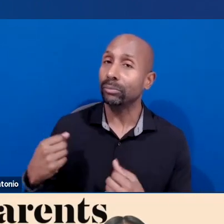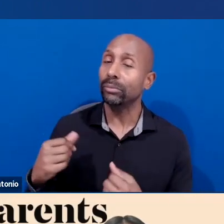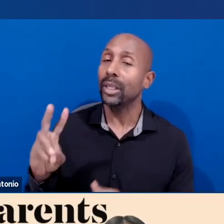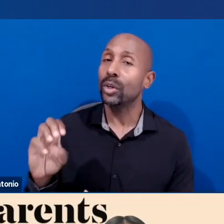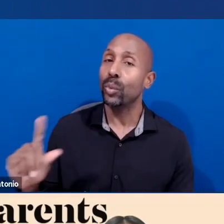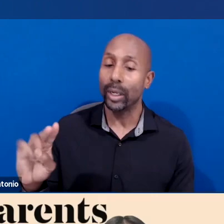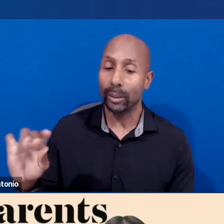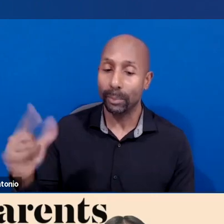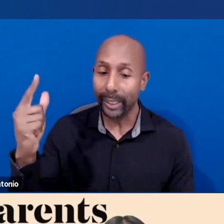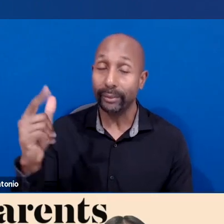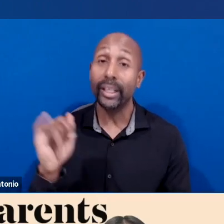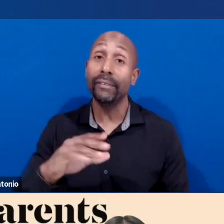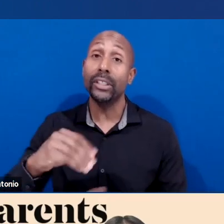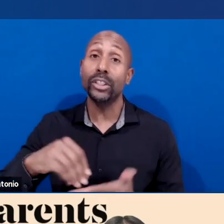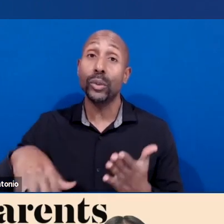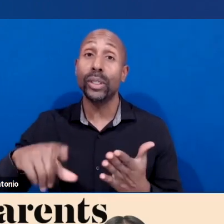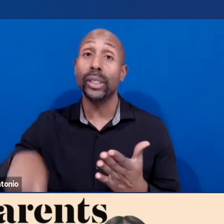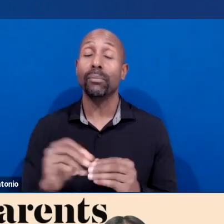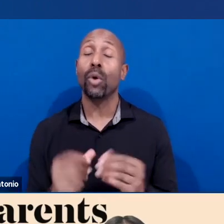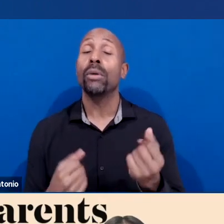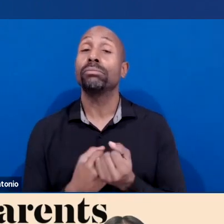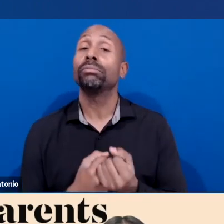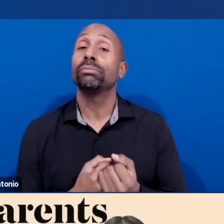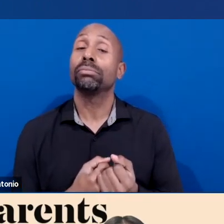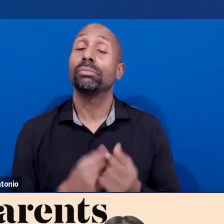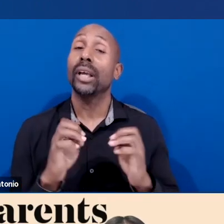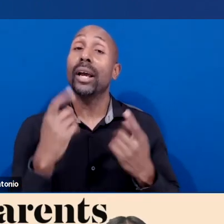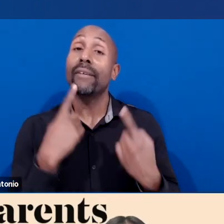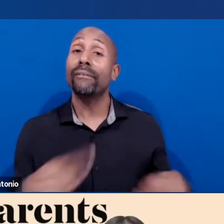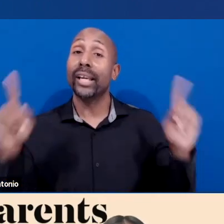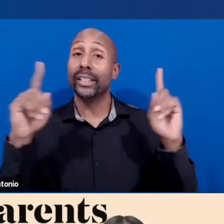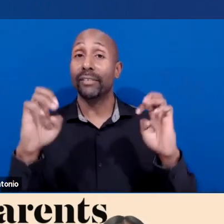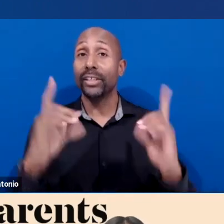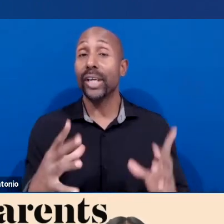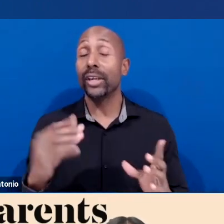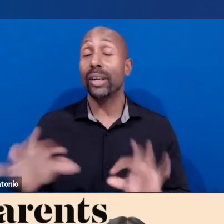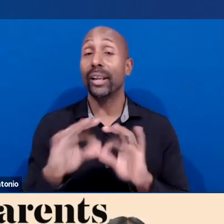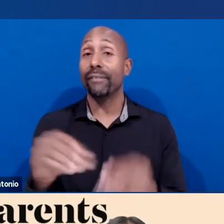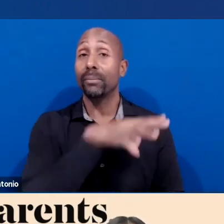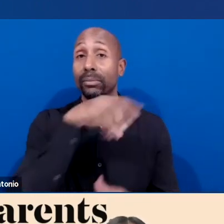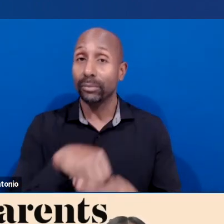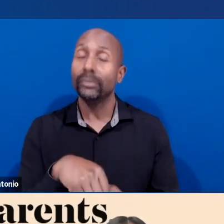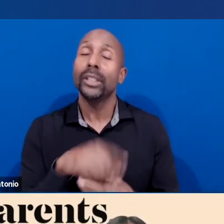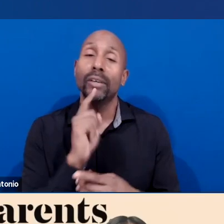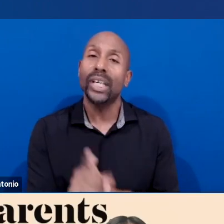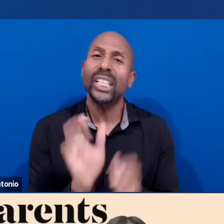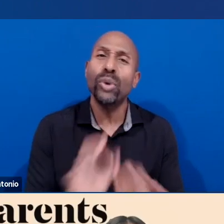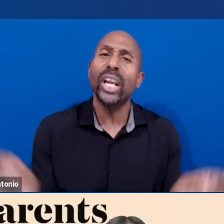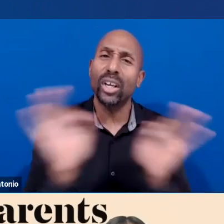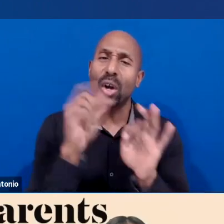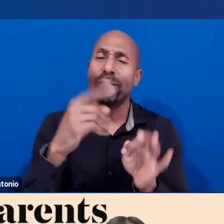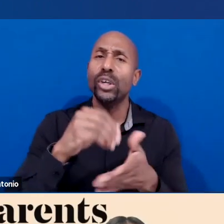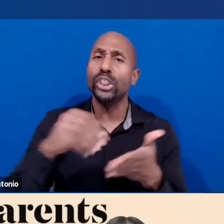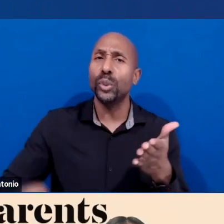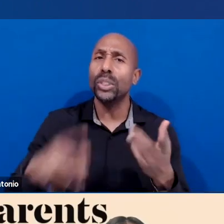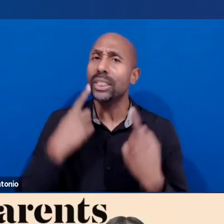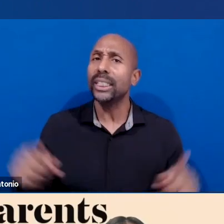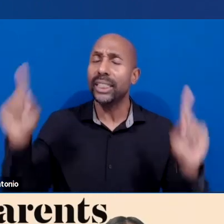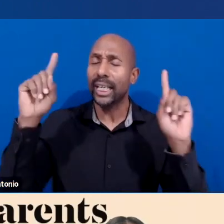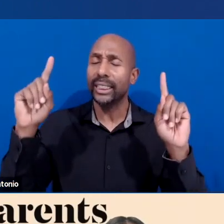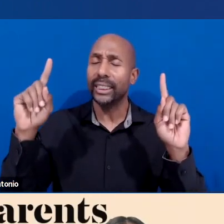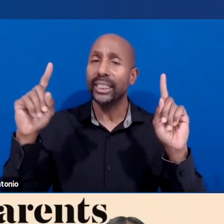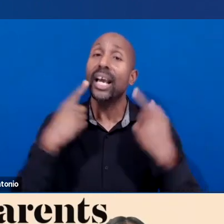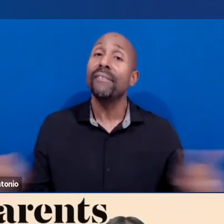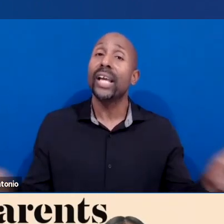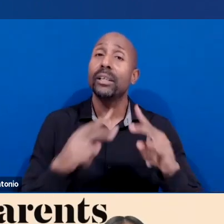educator and family engagement is critical for student success. An effective